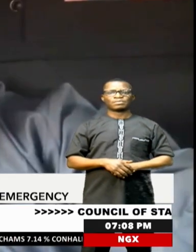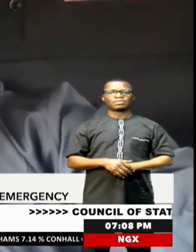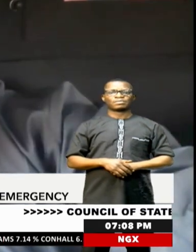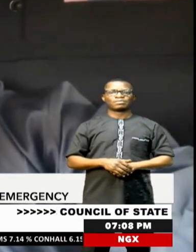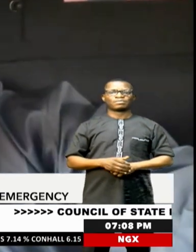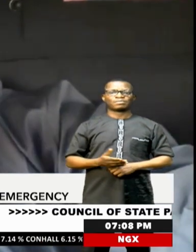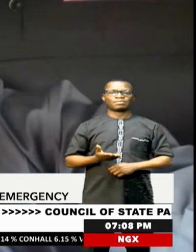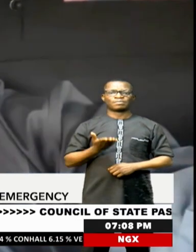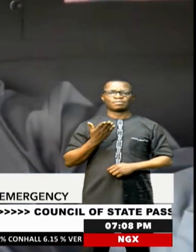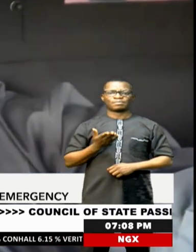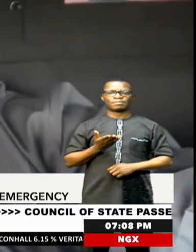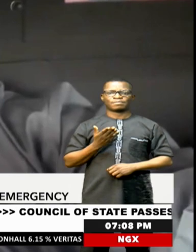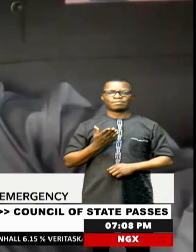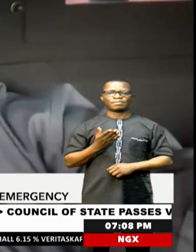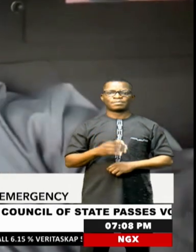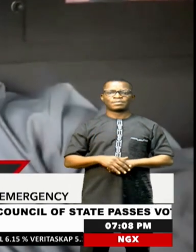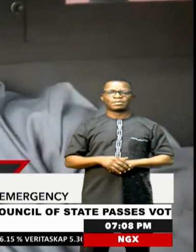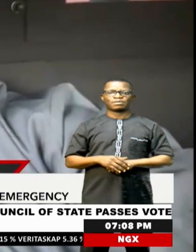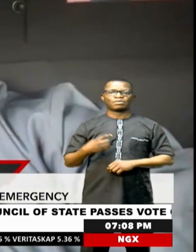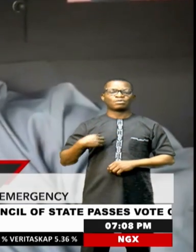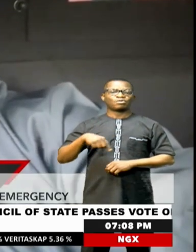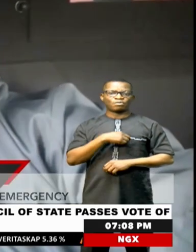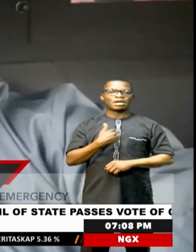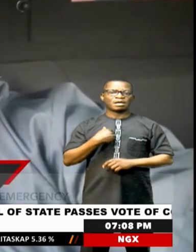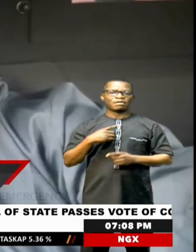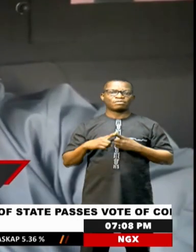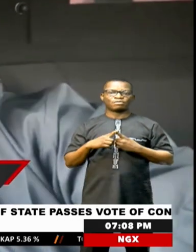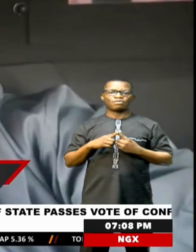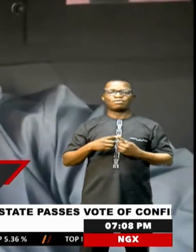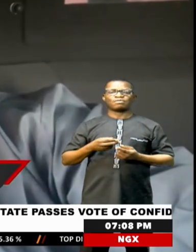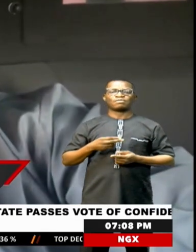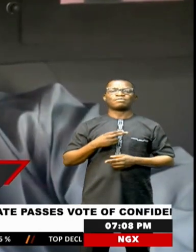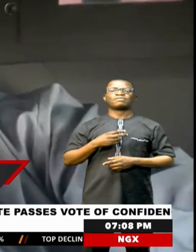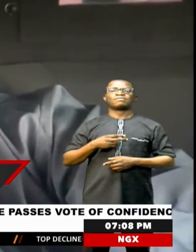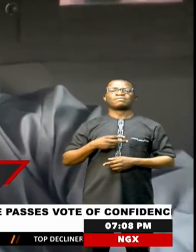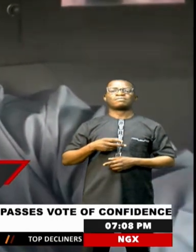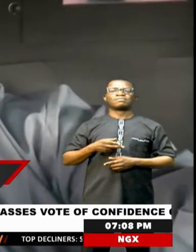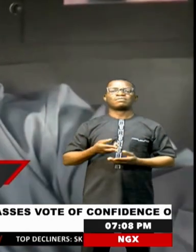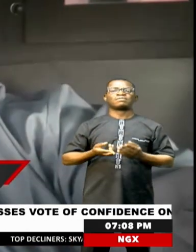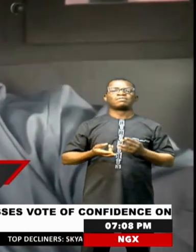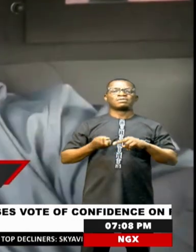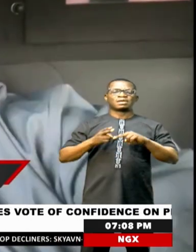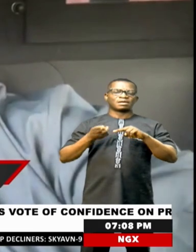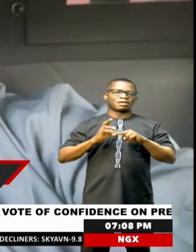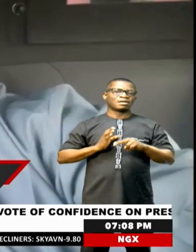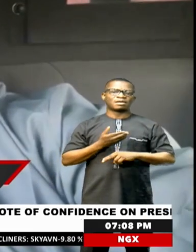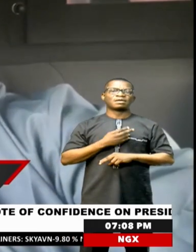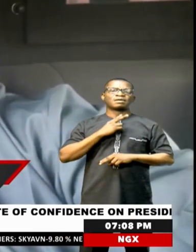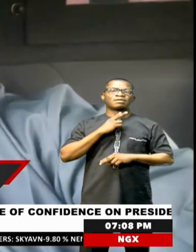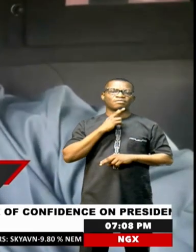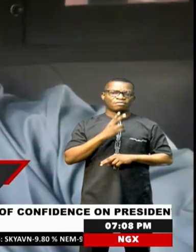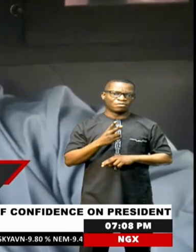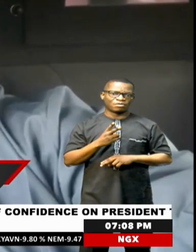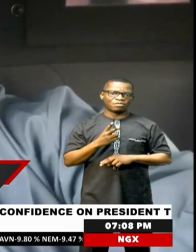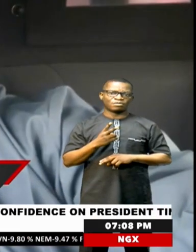raise our level of alertness and at the same time develop our efforts at